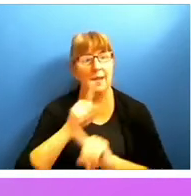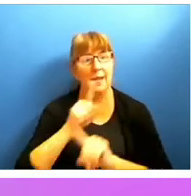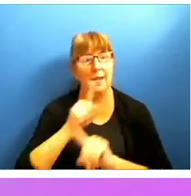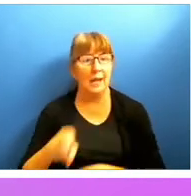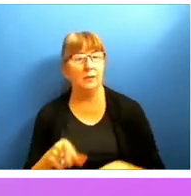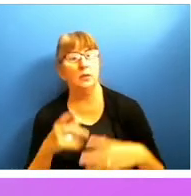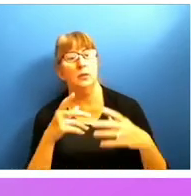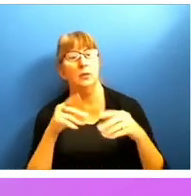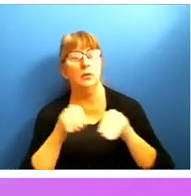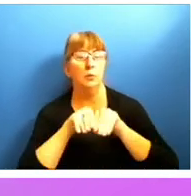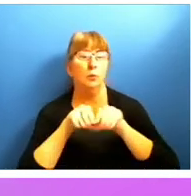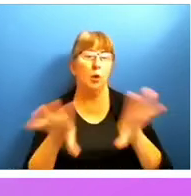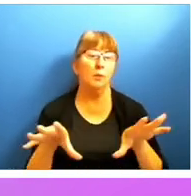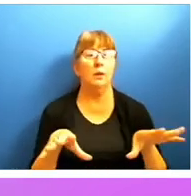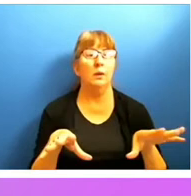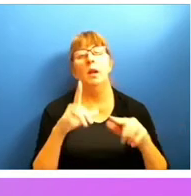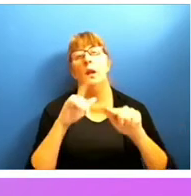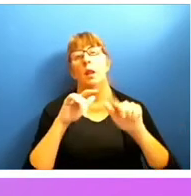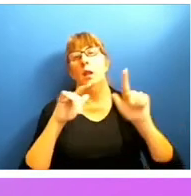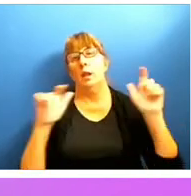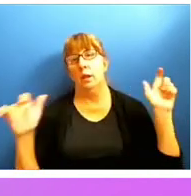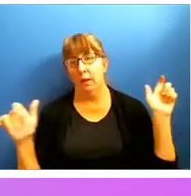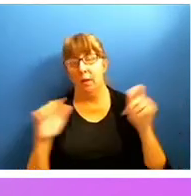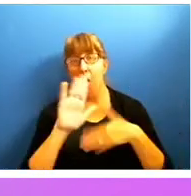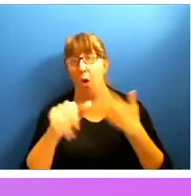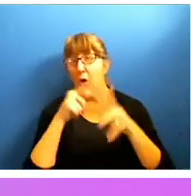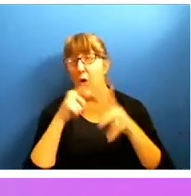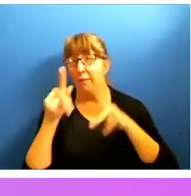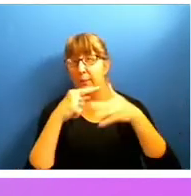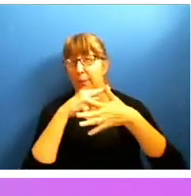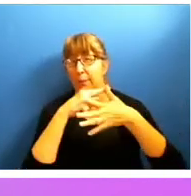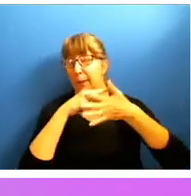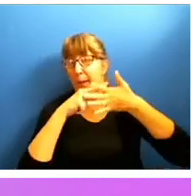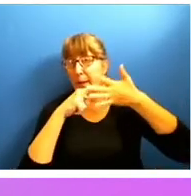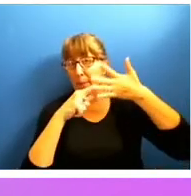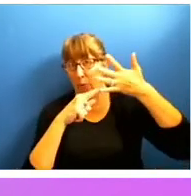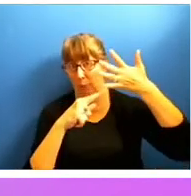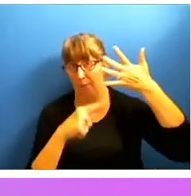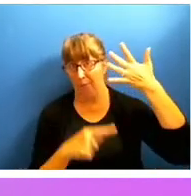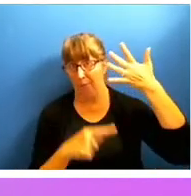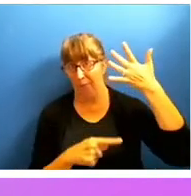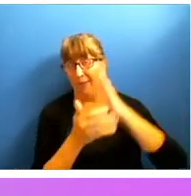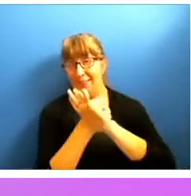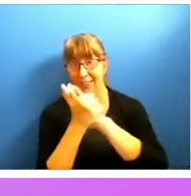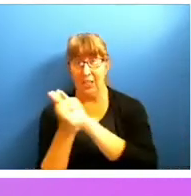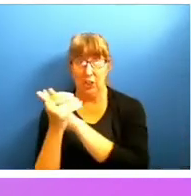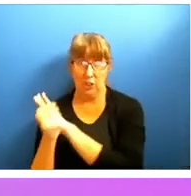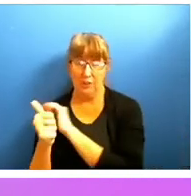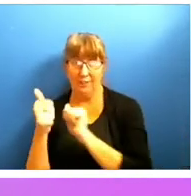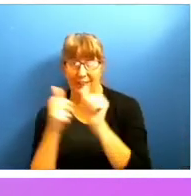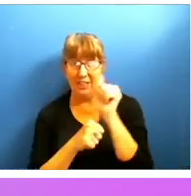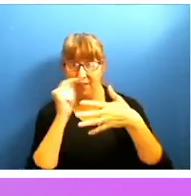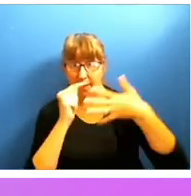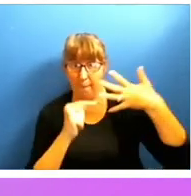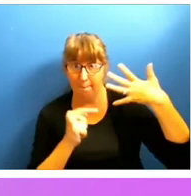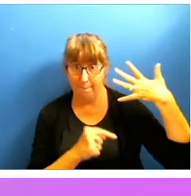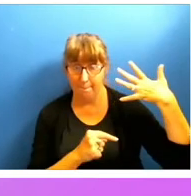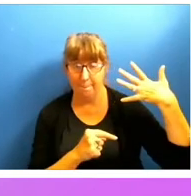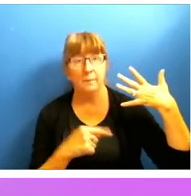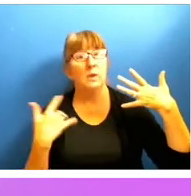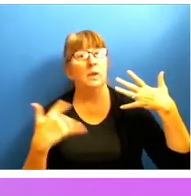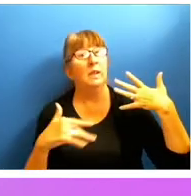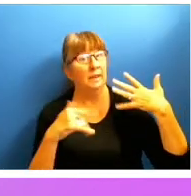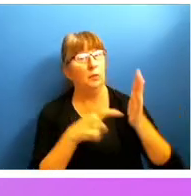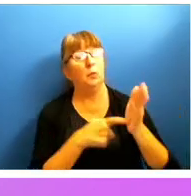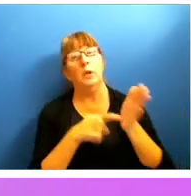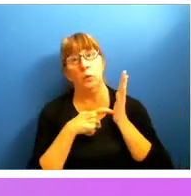realize that all the people that I've listed here, all of these skill sets and all of the resources that I have, this is really what it takes to